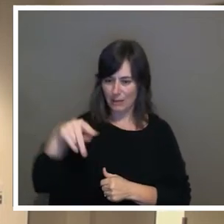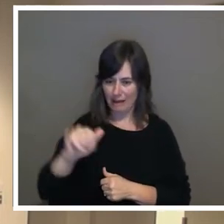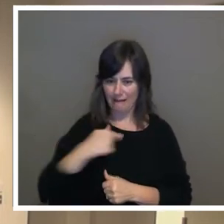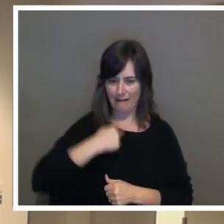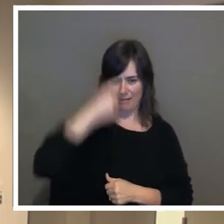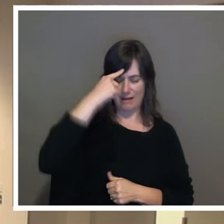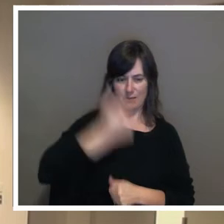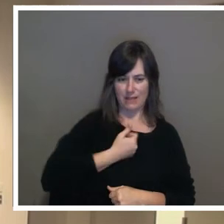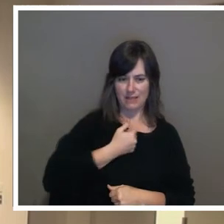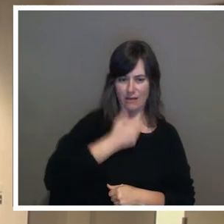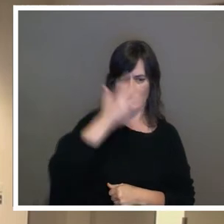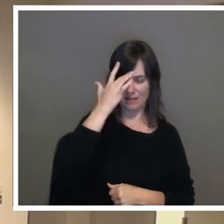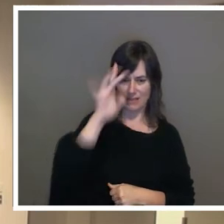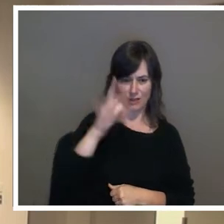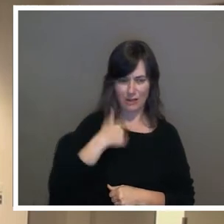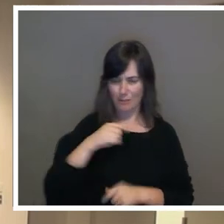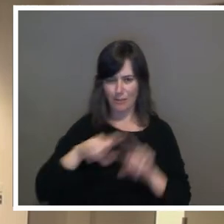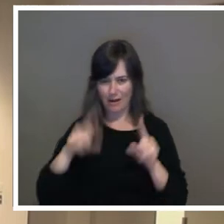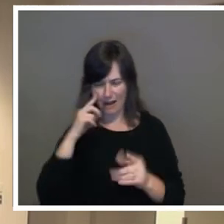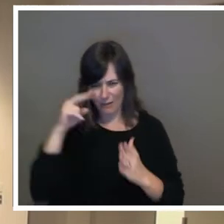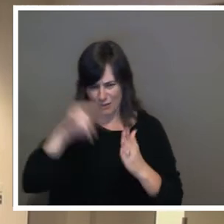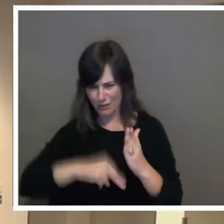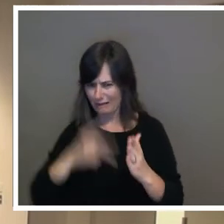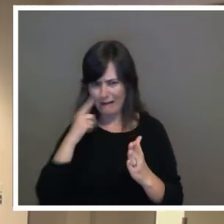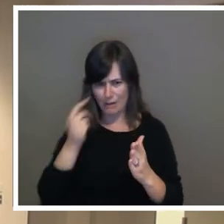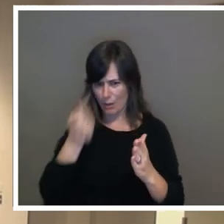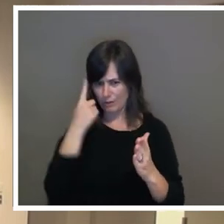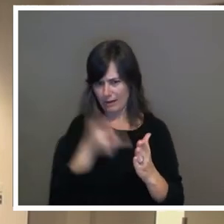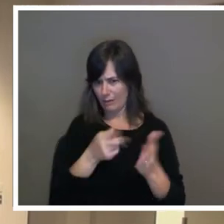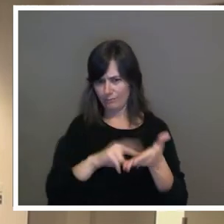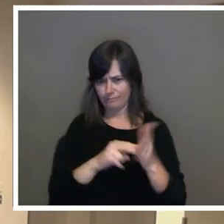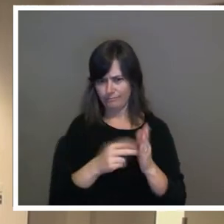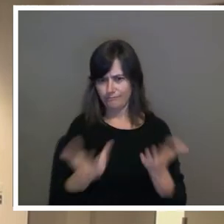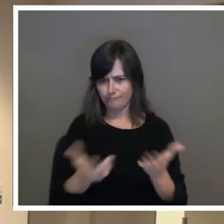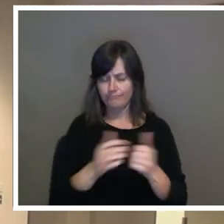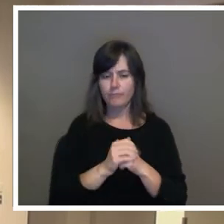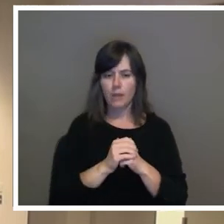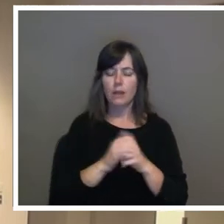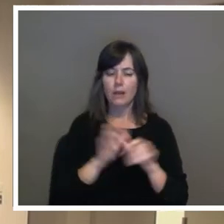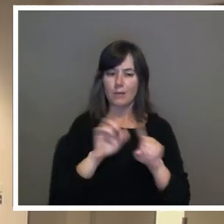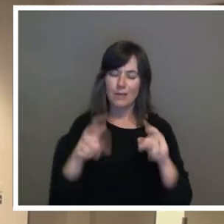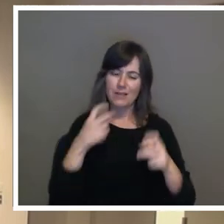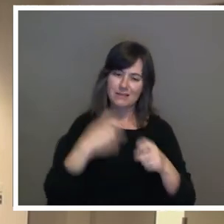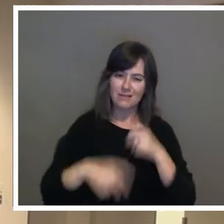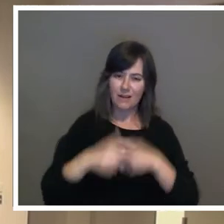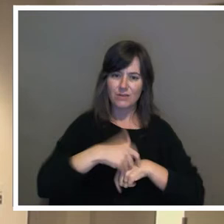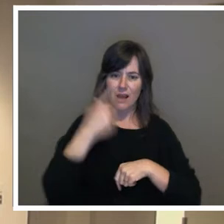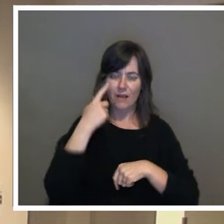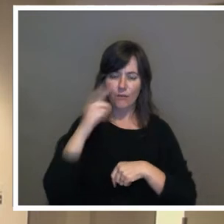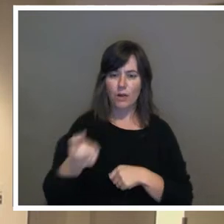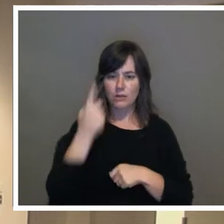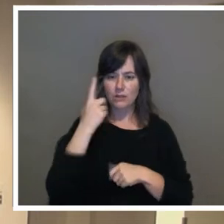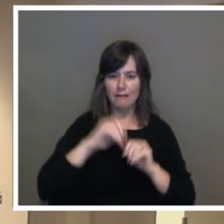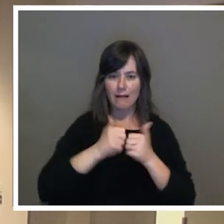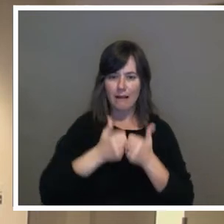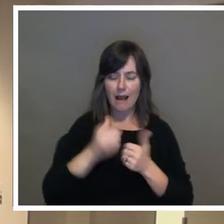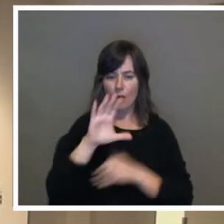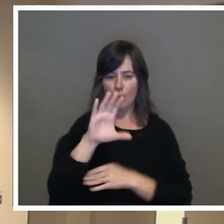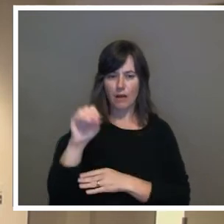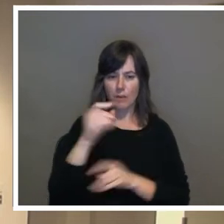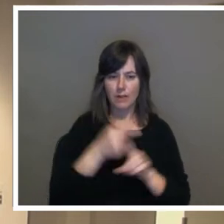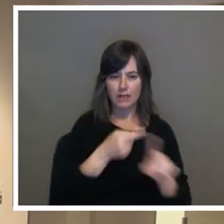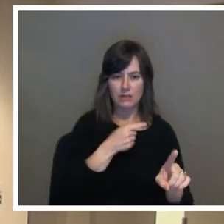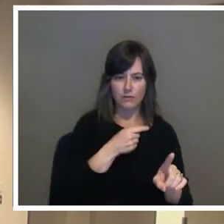lot of it, and I don't even know what it's telling me. But I have a very difficult time understanding how the company goes from bringing in